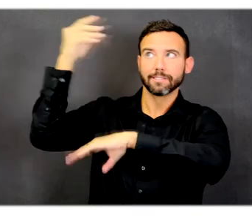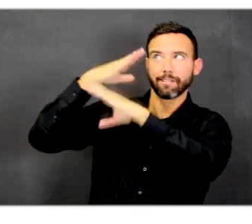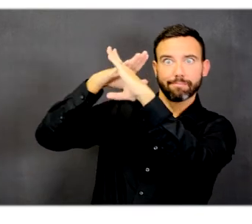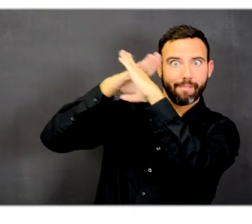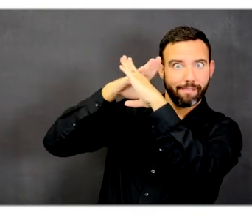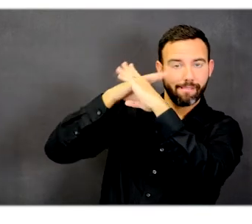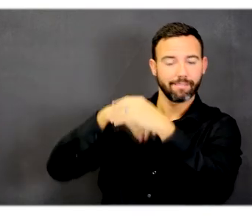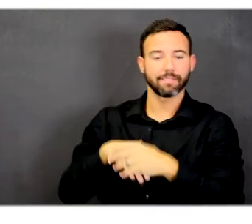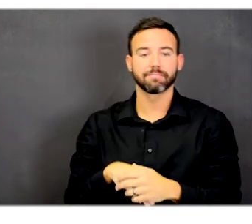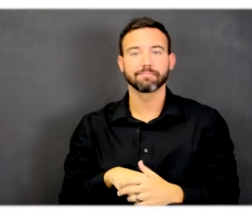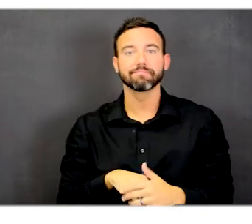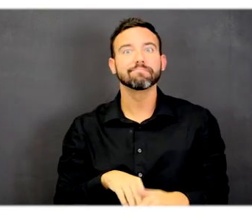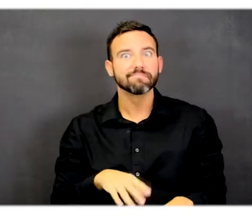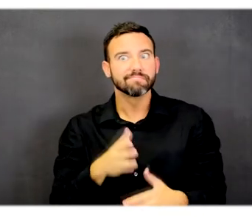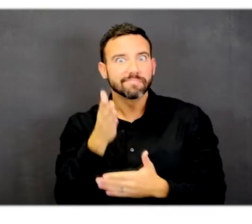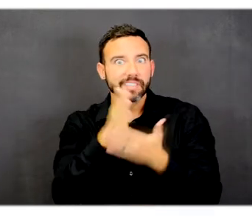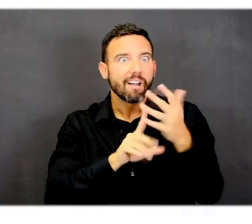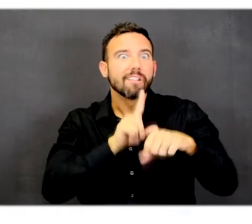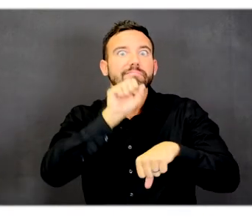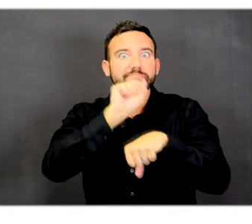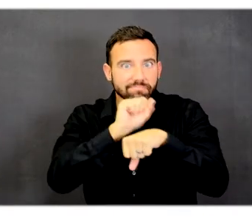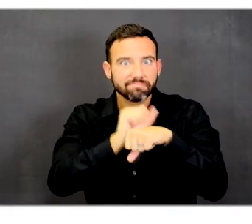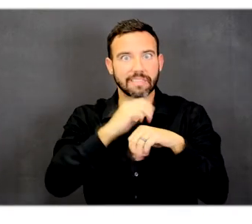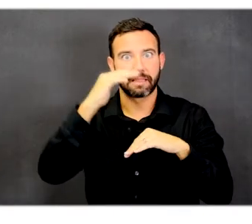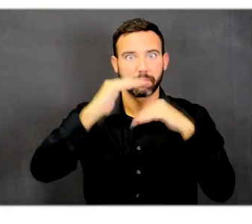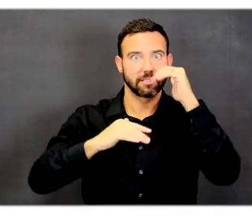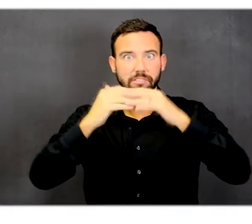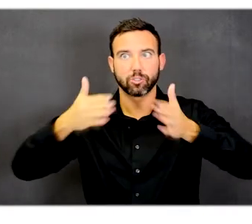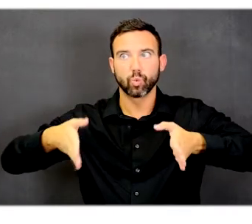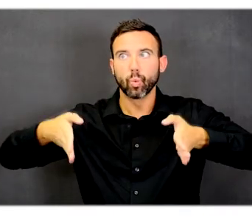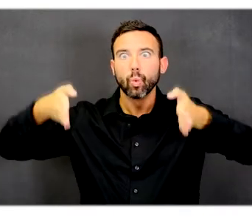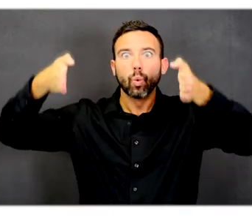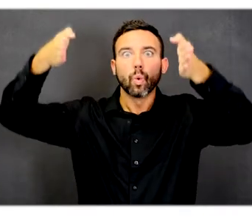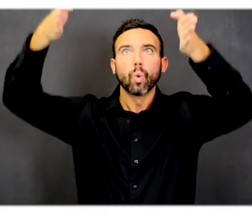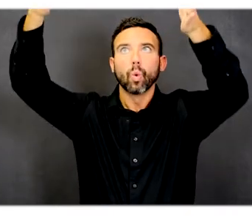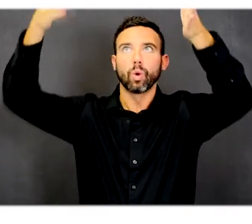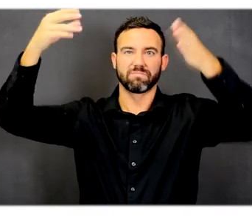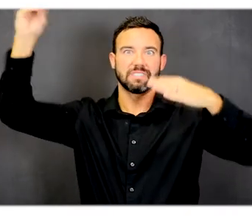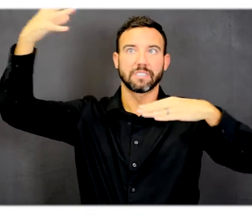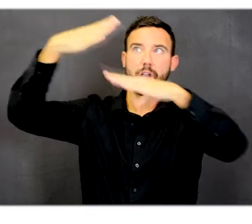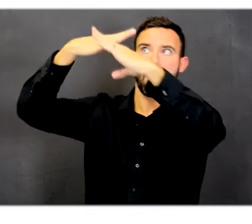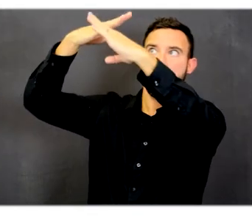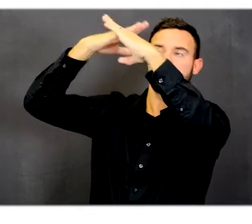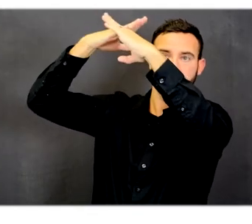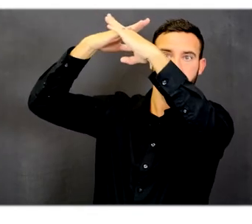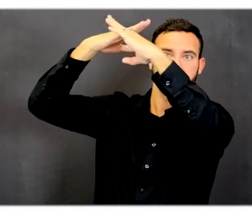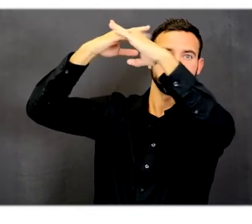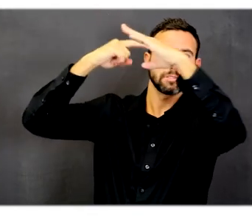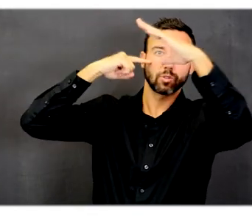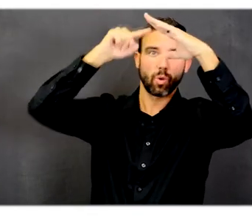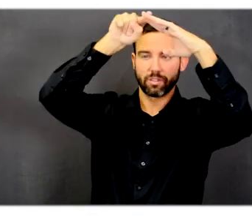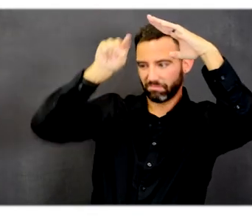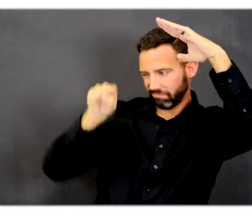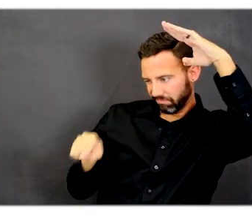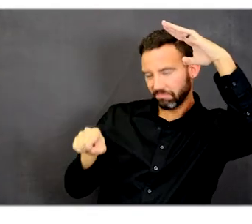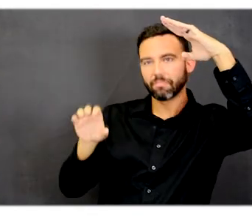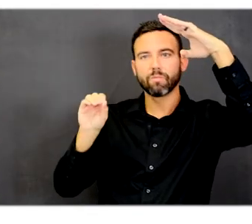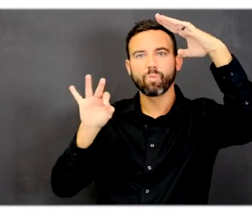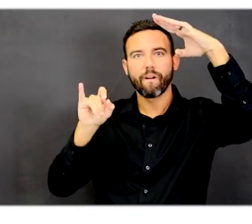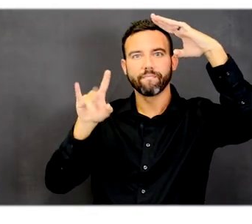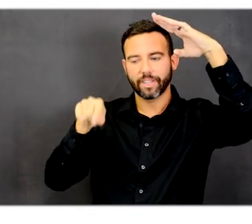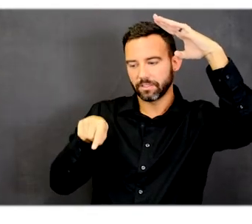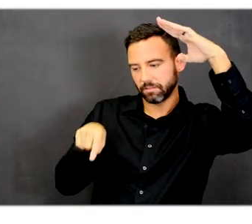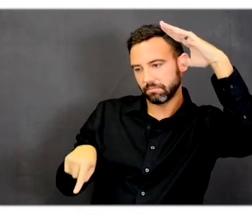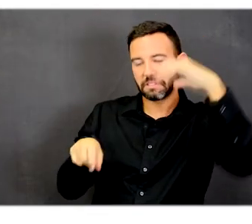are actual architectural structures that provide shade and have little notches into the ground next to the office building that allow a